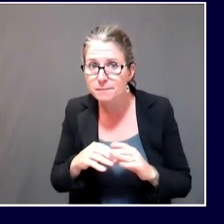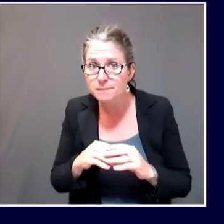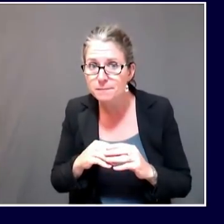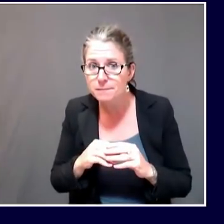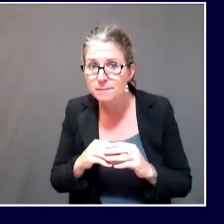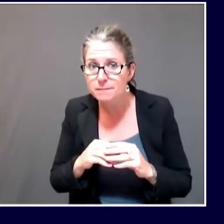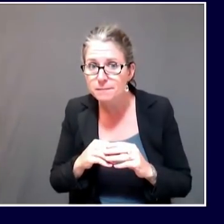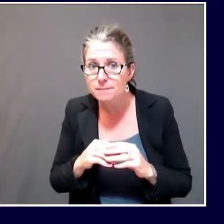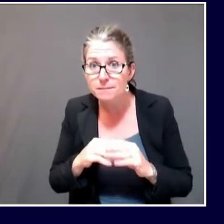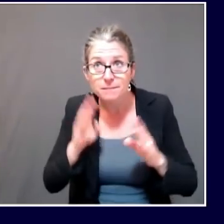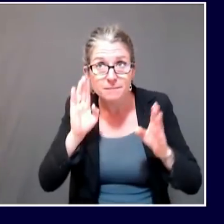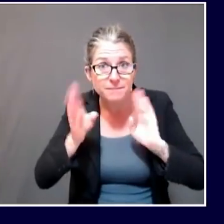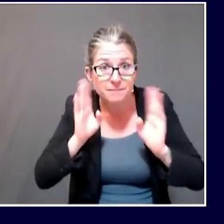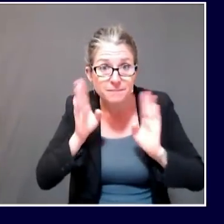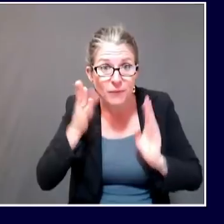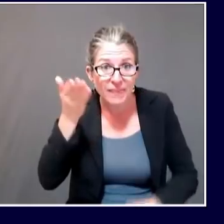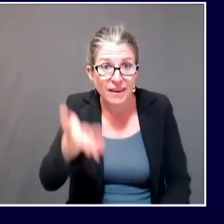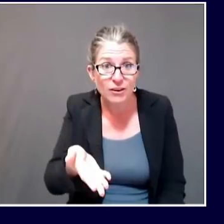Ashley?